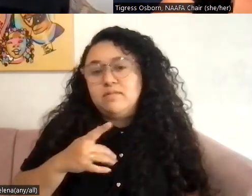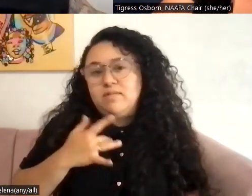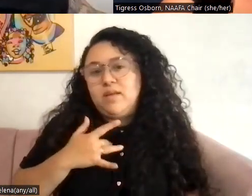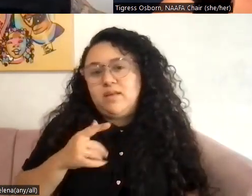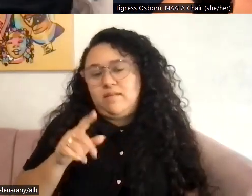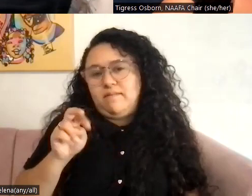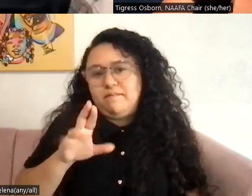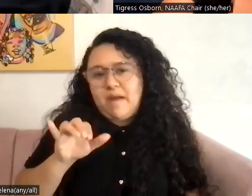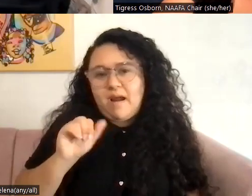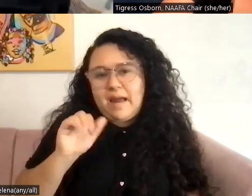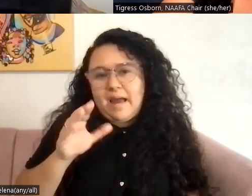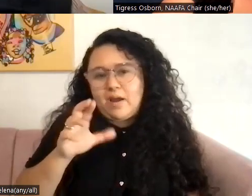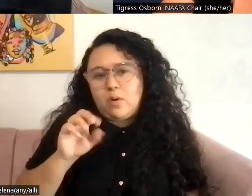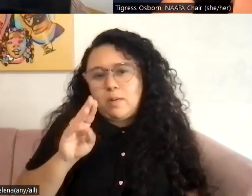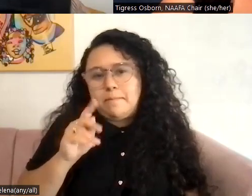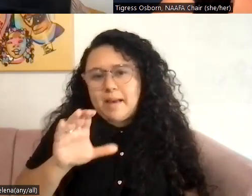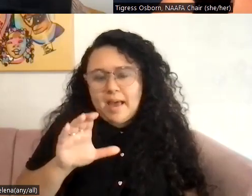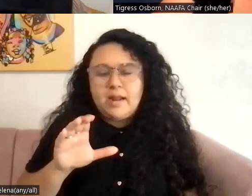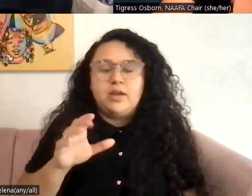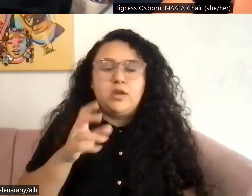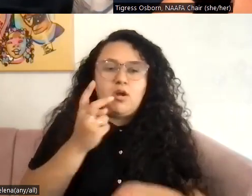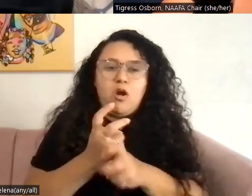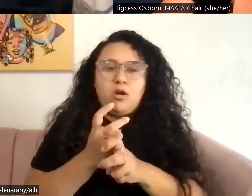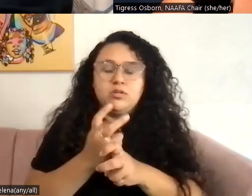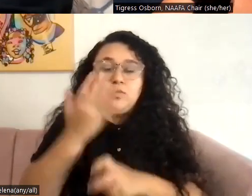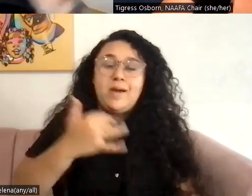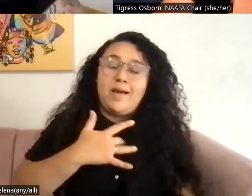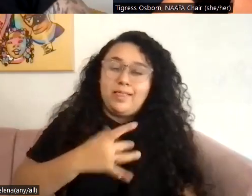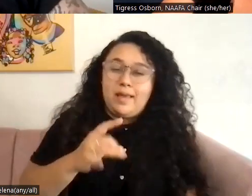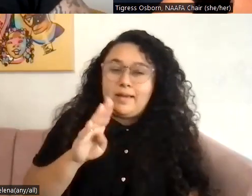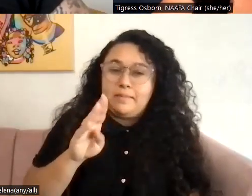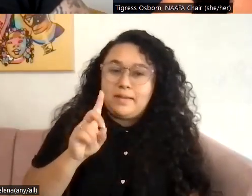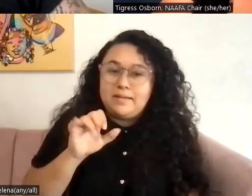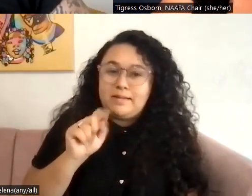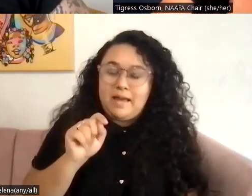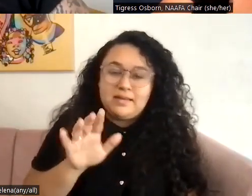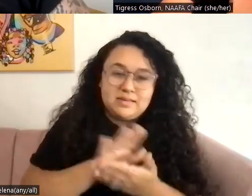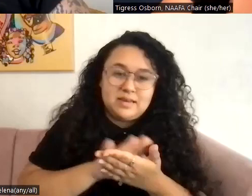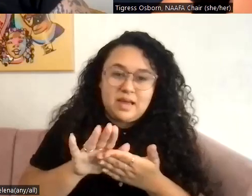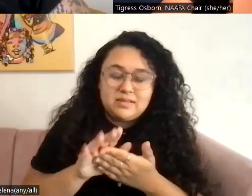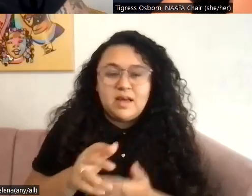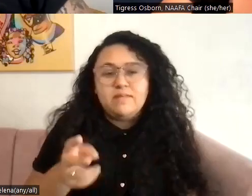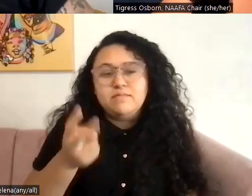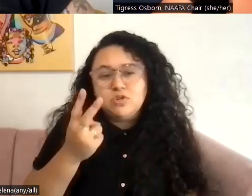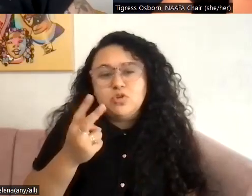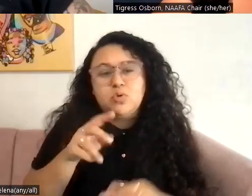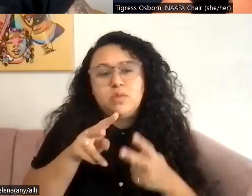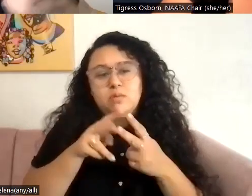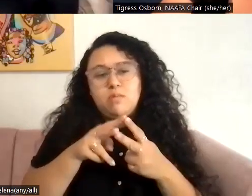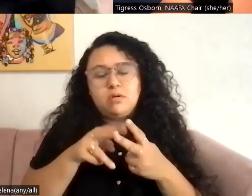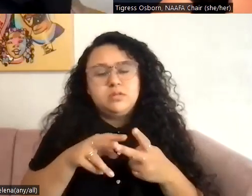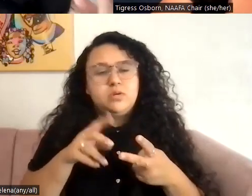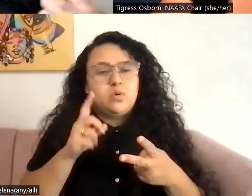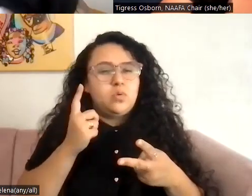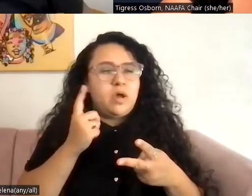and hard. So that's why I think the bidet is really nice. They have two products that one, I've heard